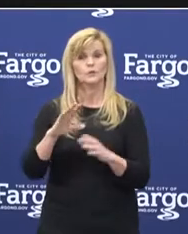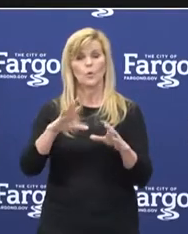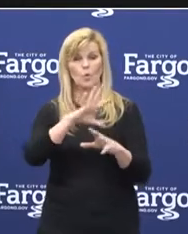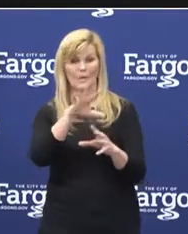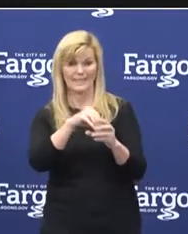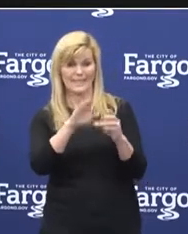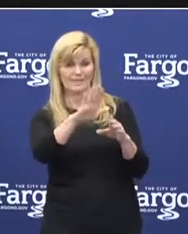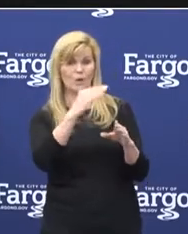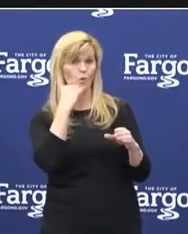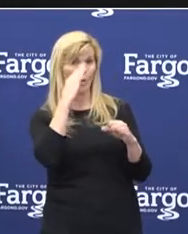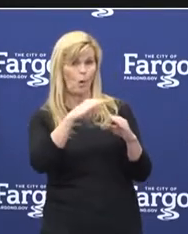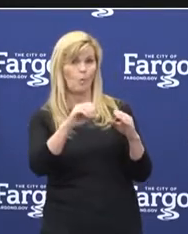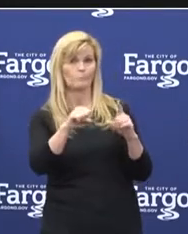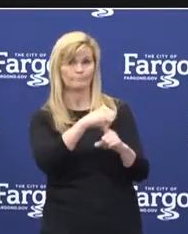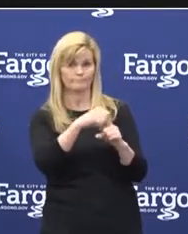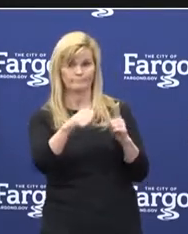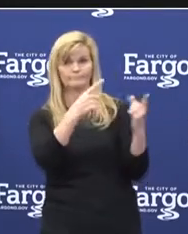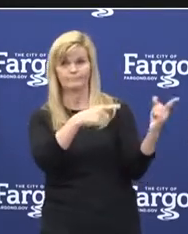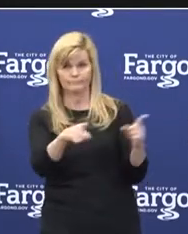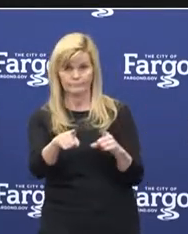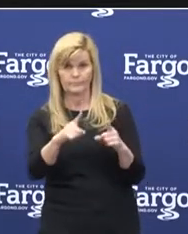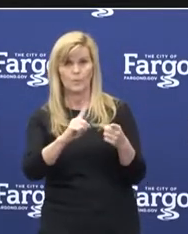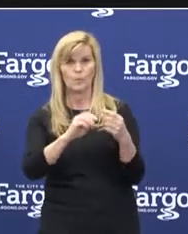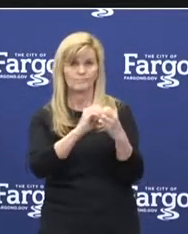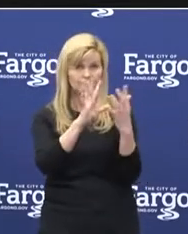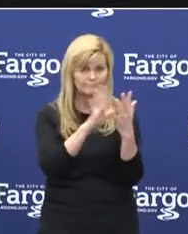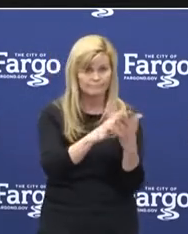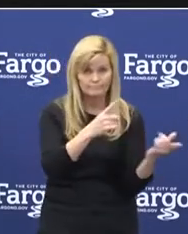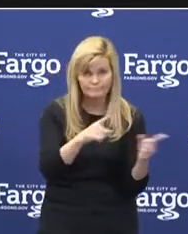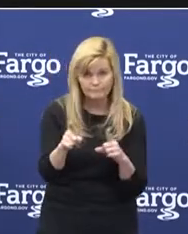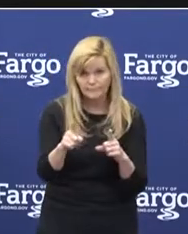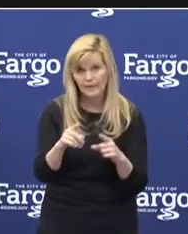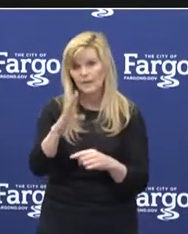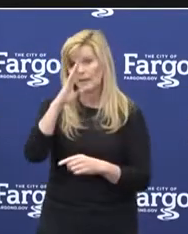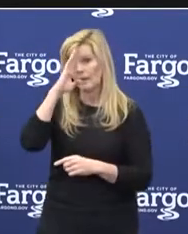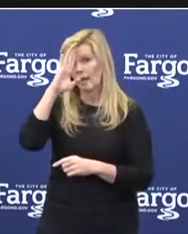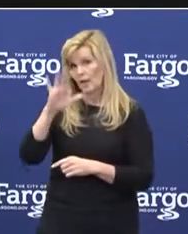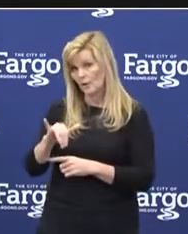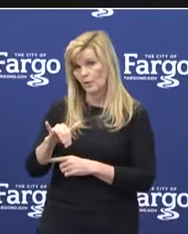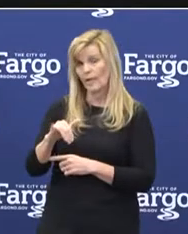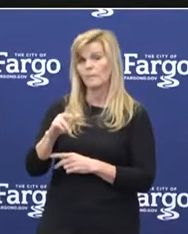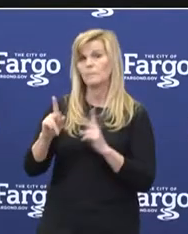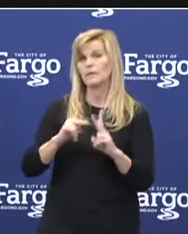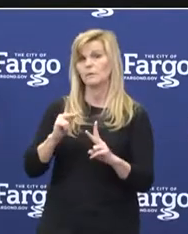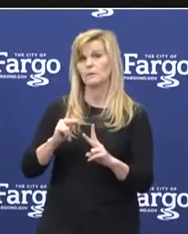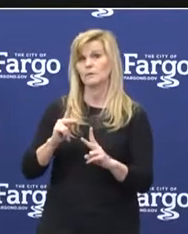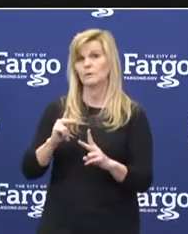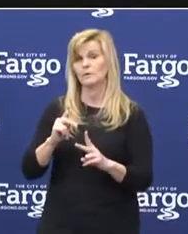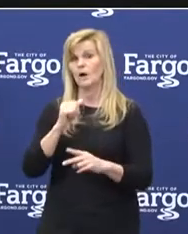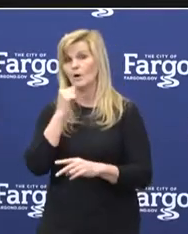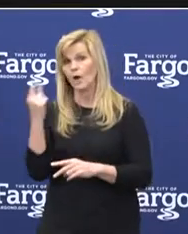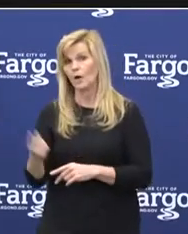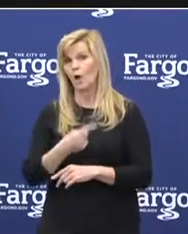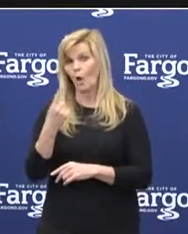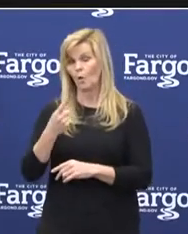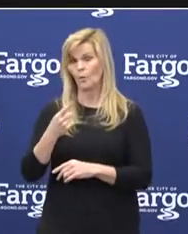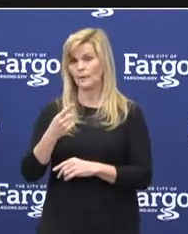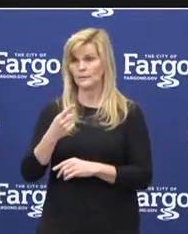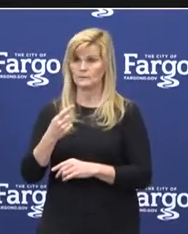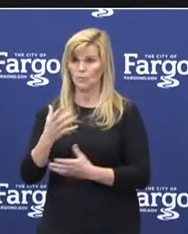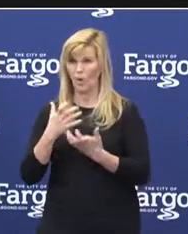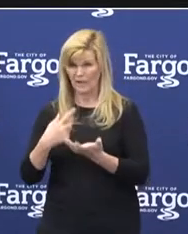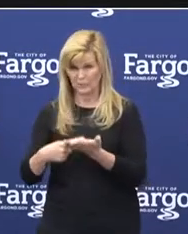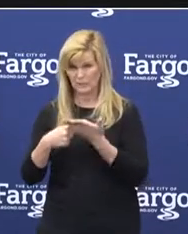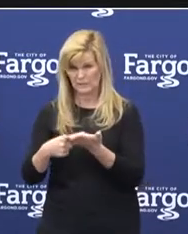And I know that this could be an uncomfortable subject for many to discuss, but